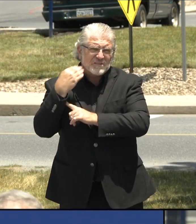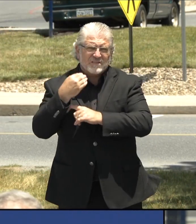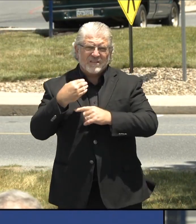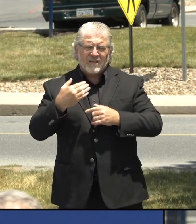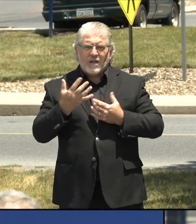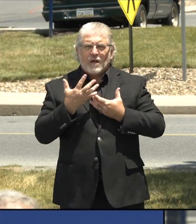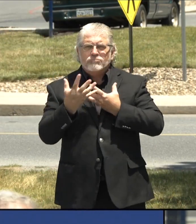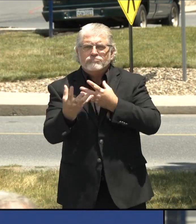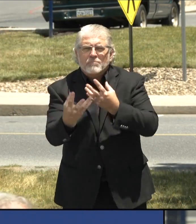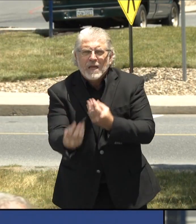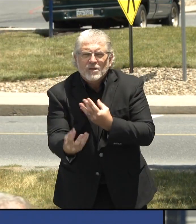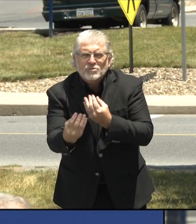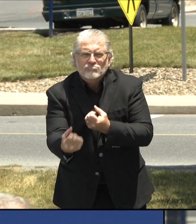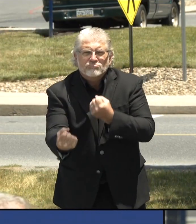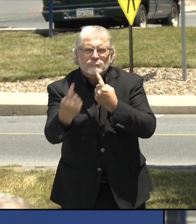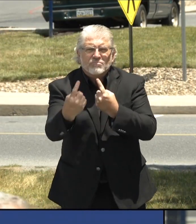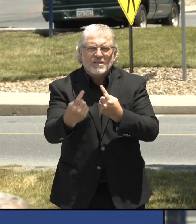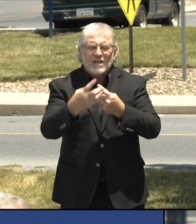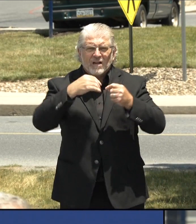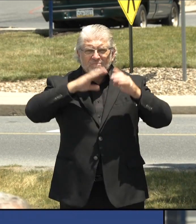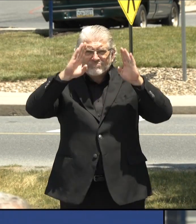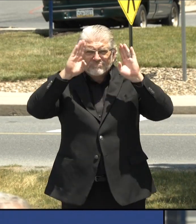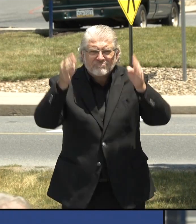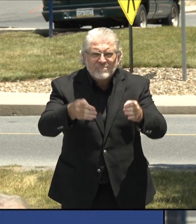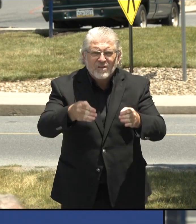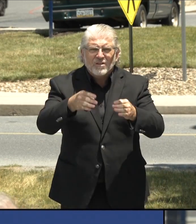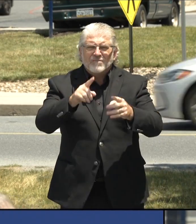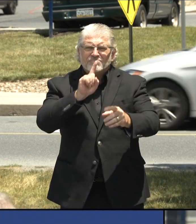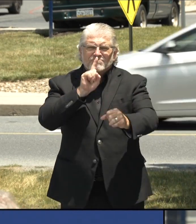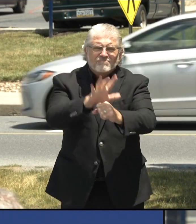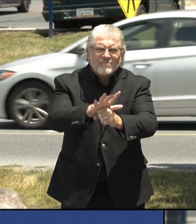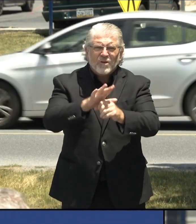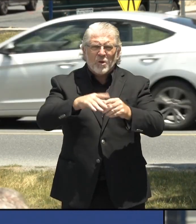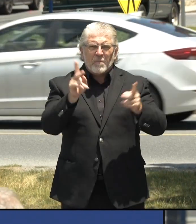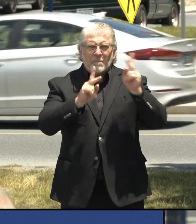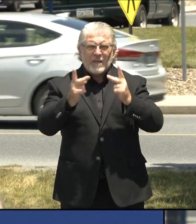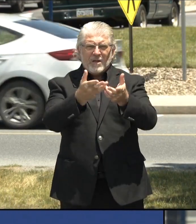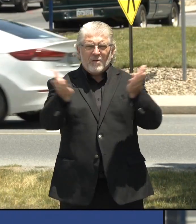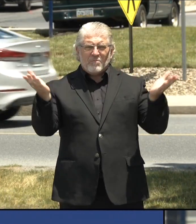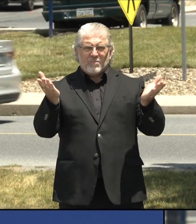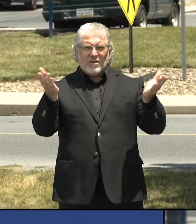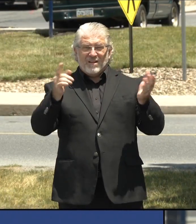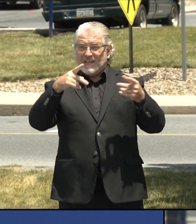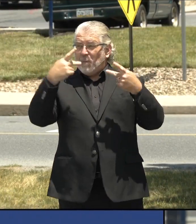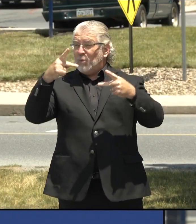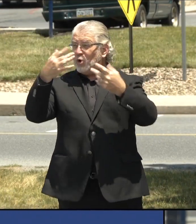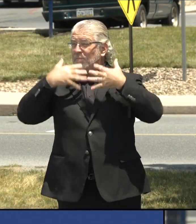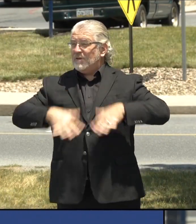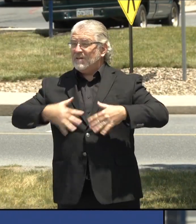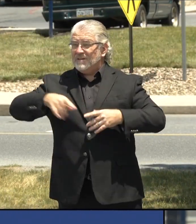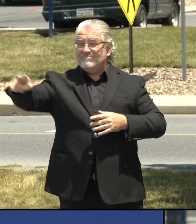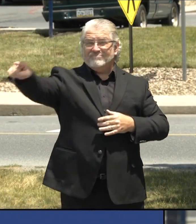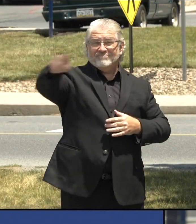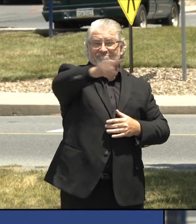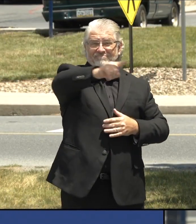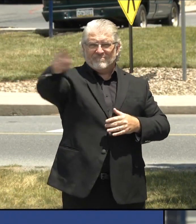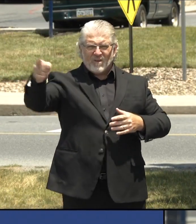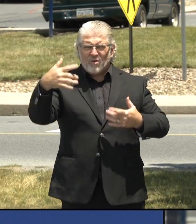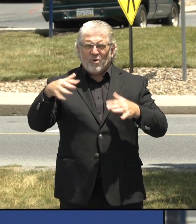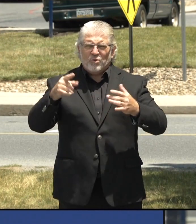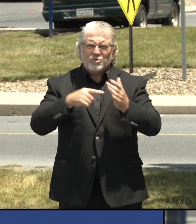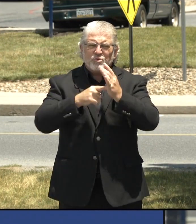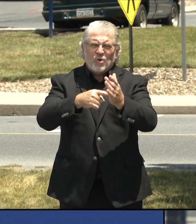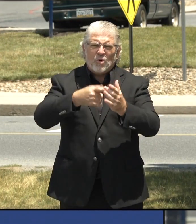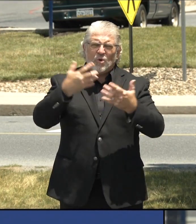and the people in purple who are behind you are the people who demonstrate all of those, and we are here to celebrate those